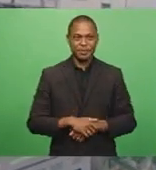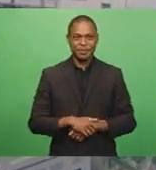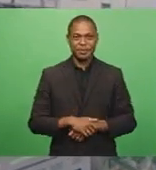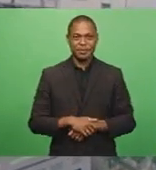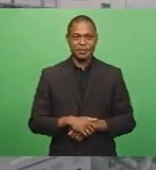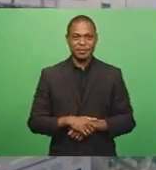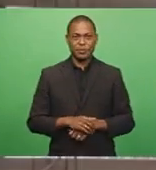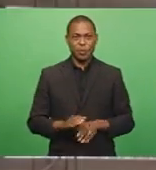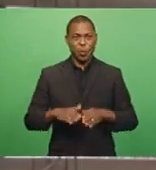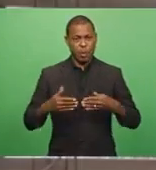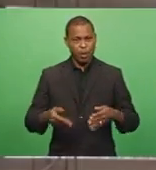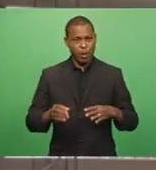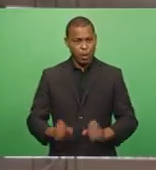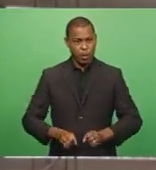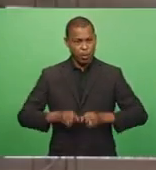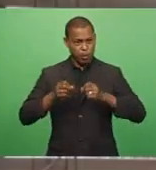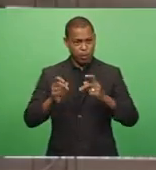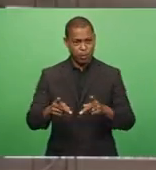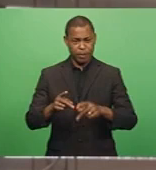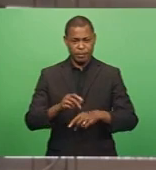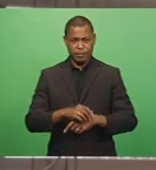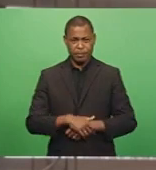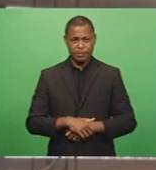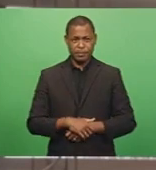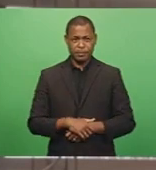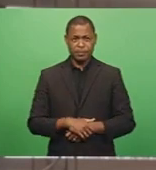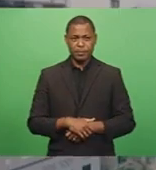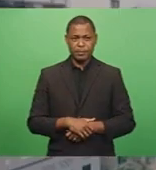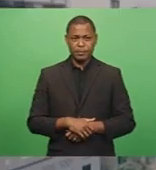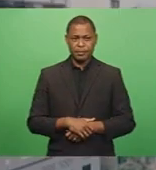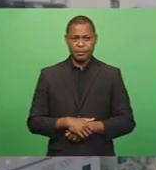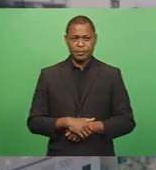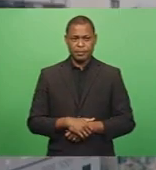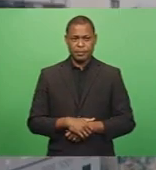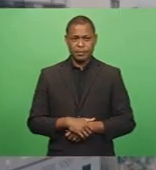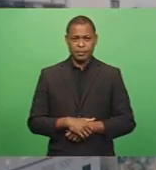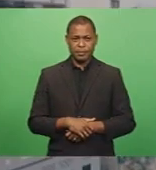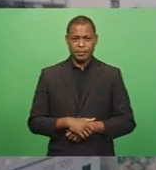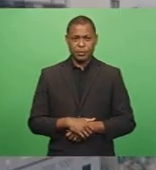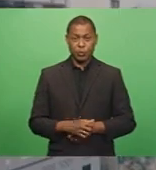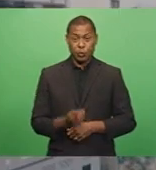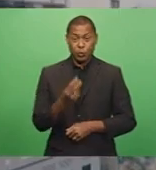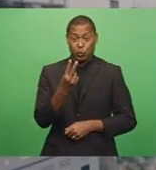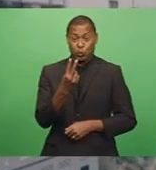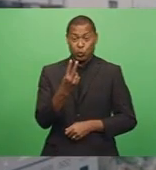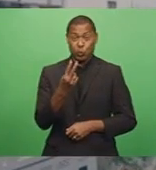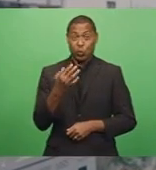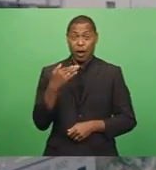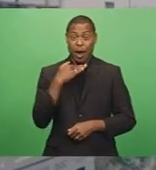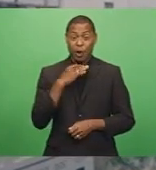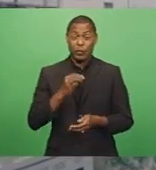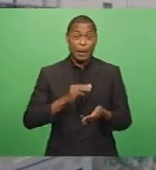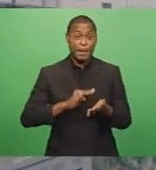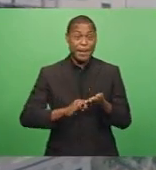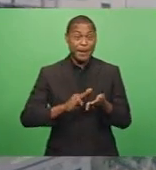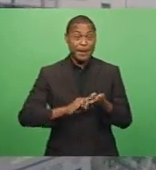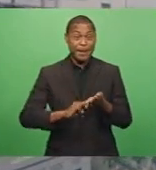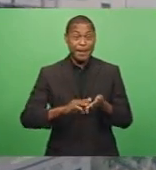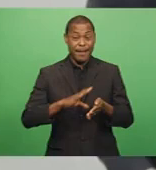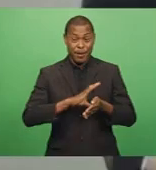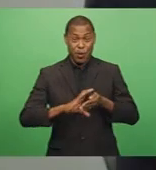total of funding of approximately 200 million Fijian dollars,